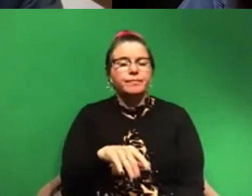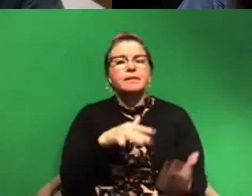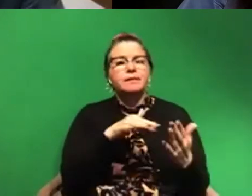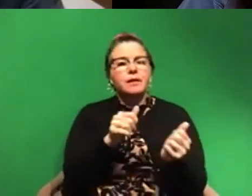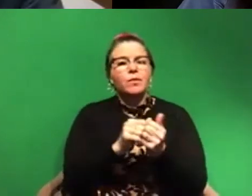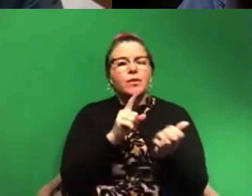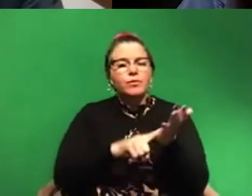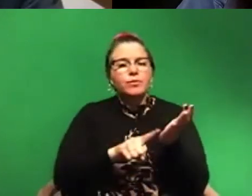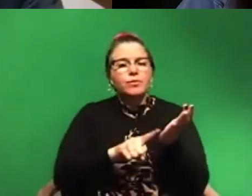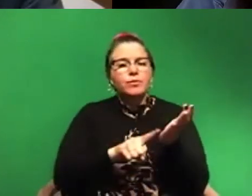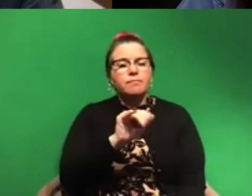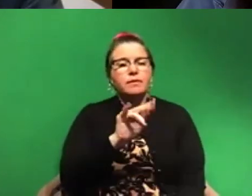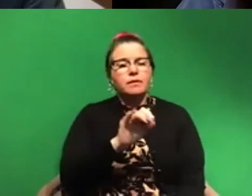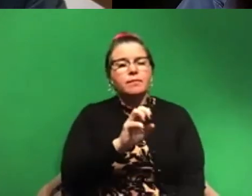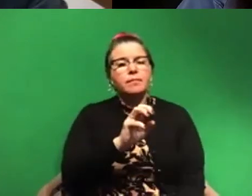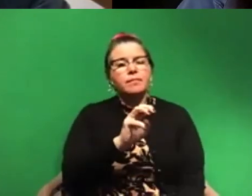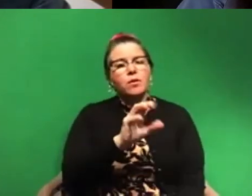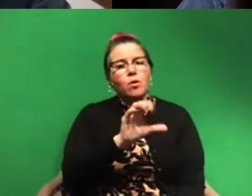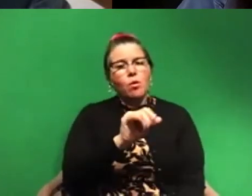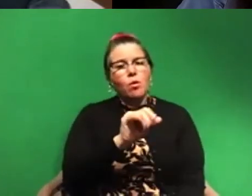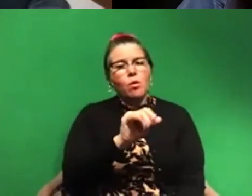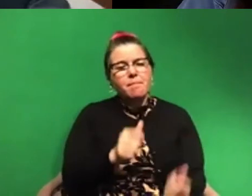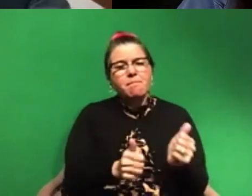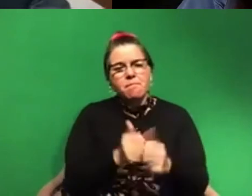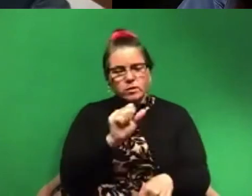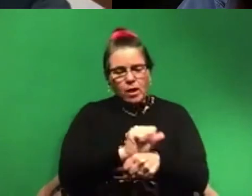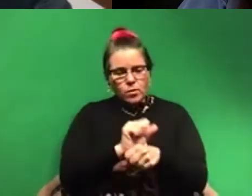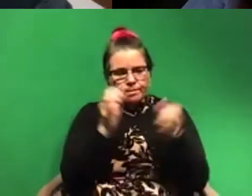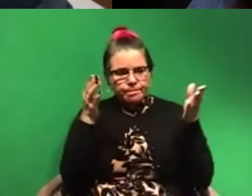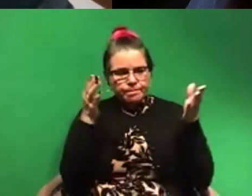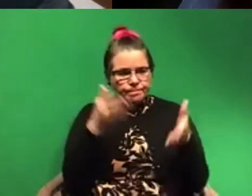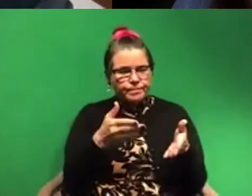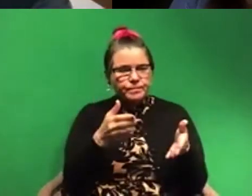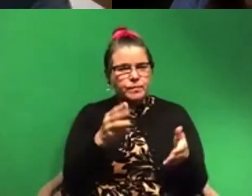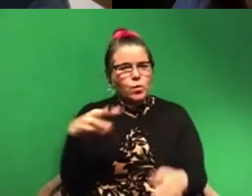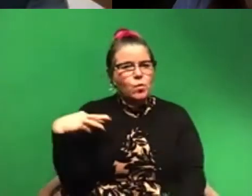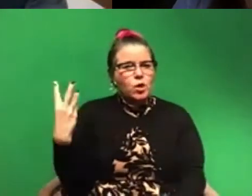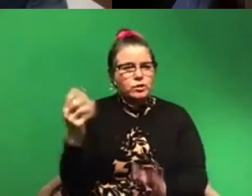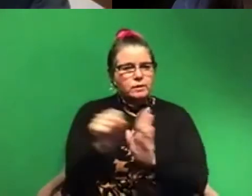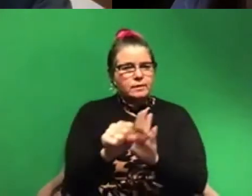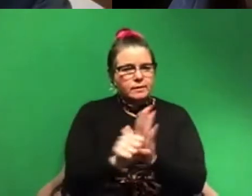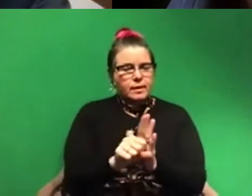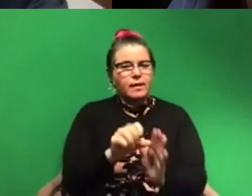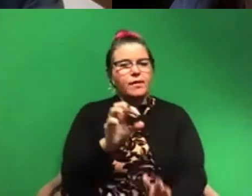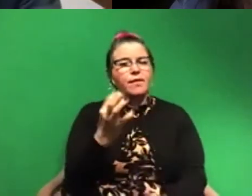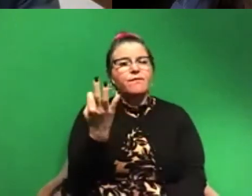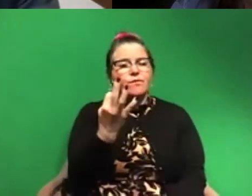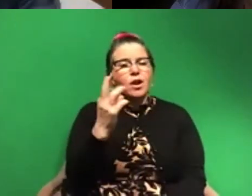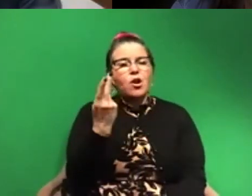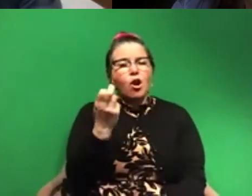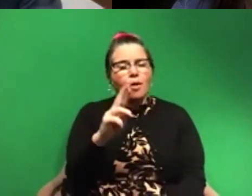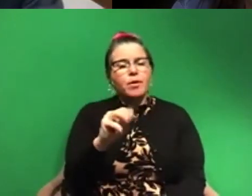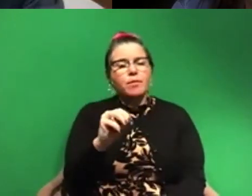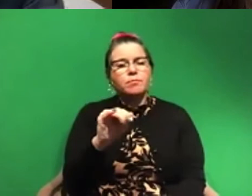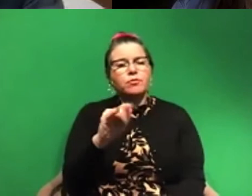Cole there and did most of my work though in Washington state at the Friday Harbor Marine labs, um, up in Washington